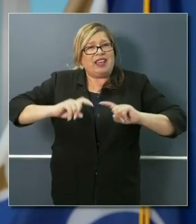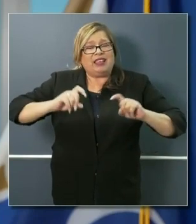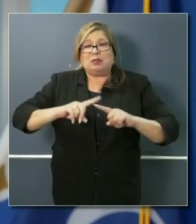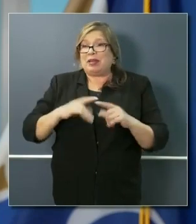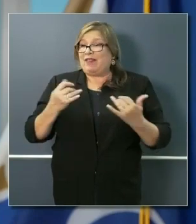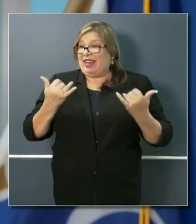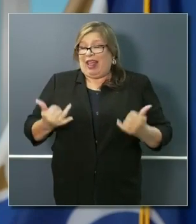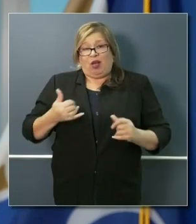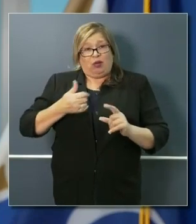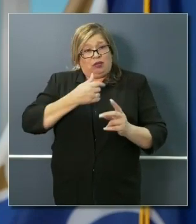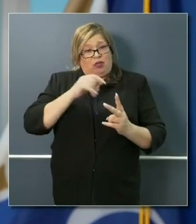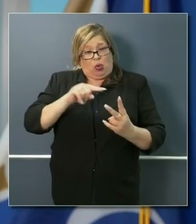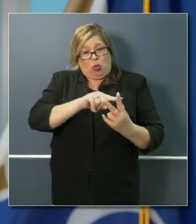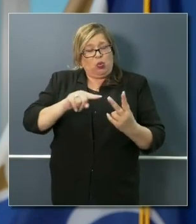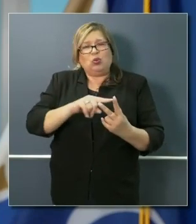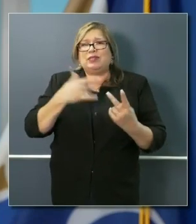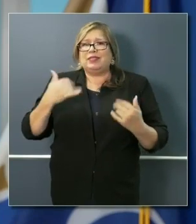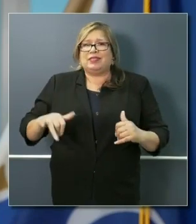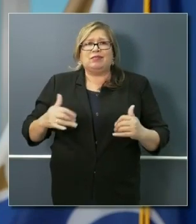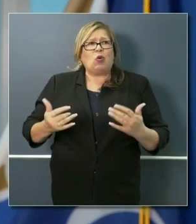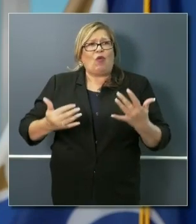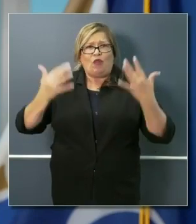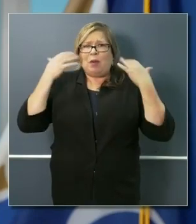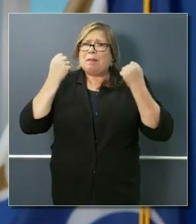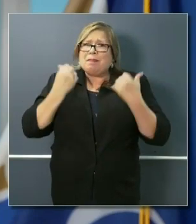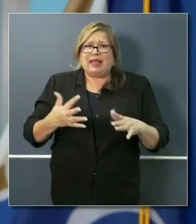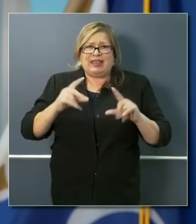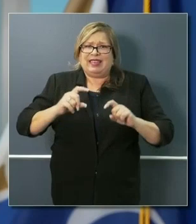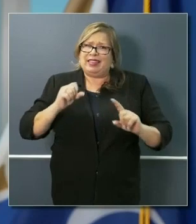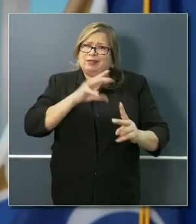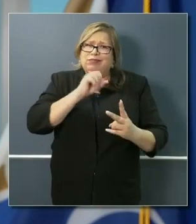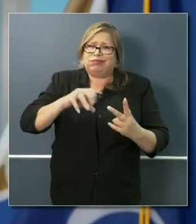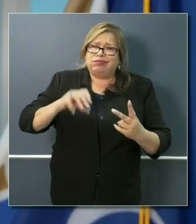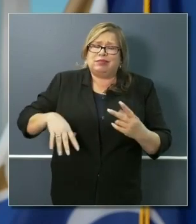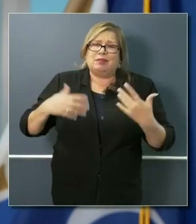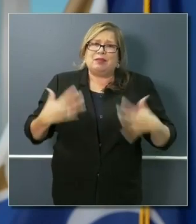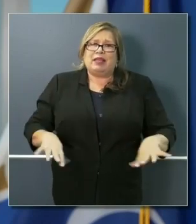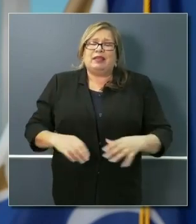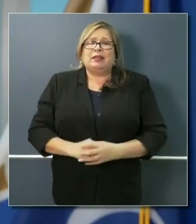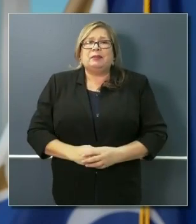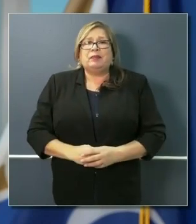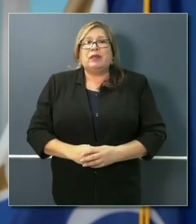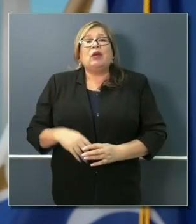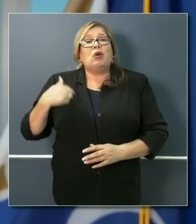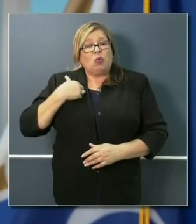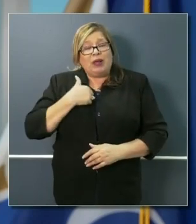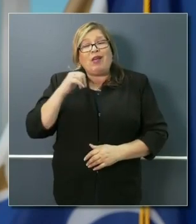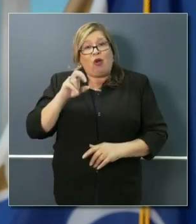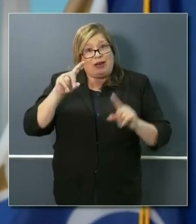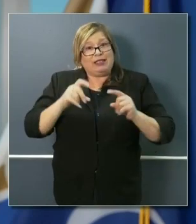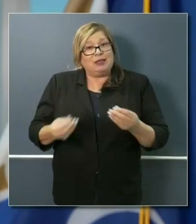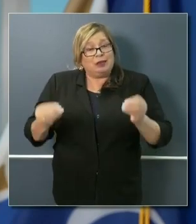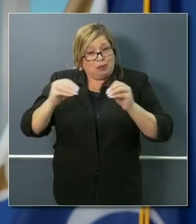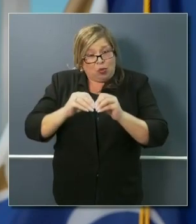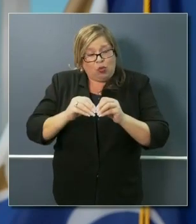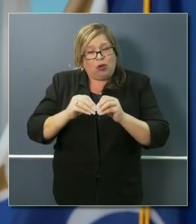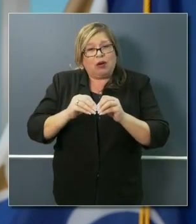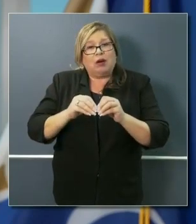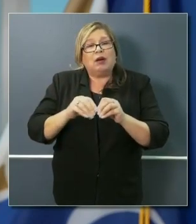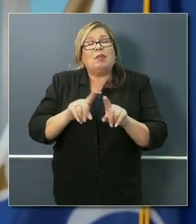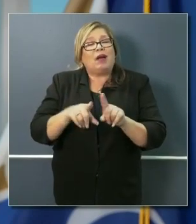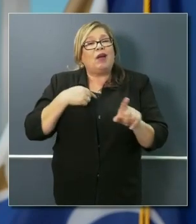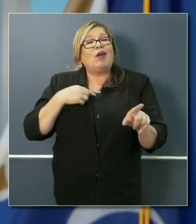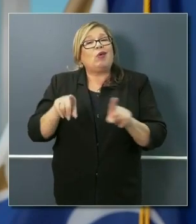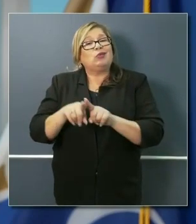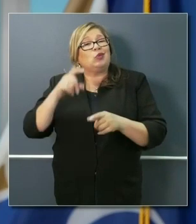Here's the good news. Every day we're increasing the number of tests that are being conducted, but we do recognize the timed delay.